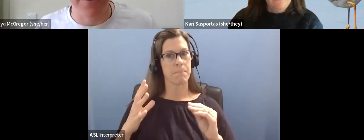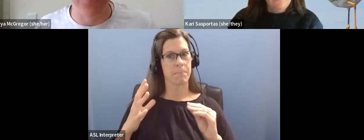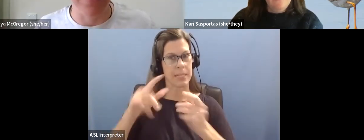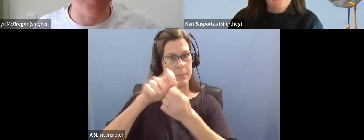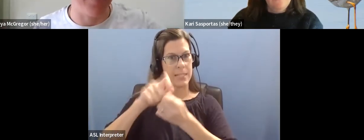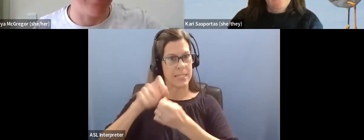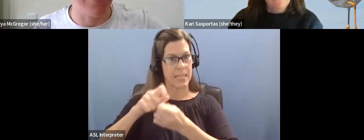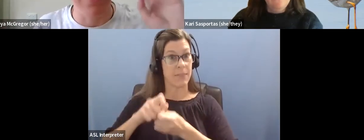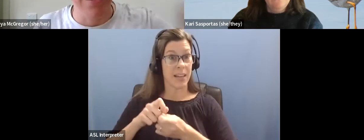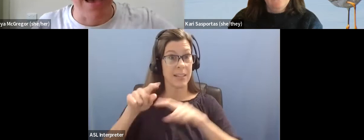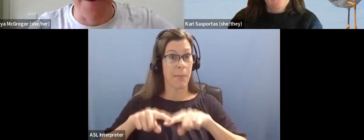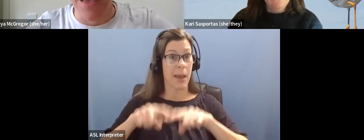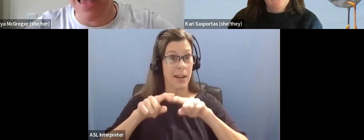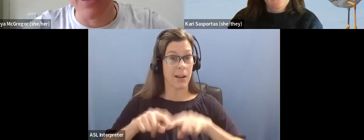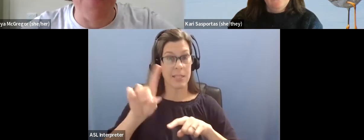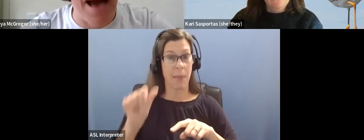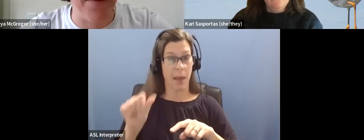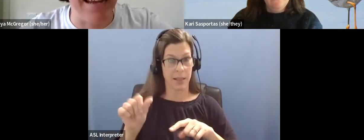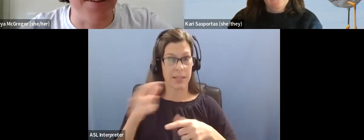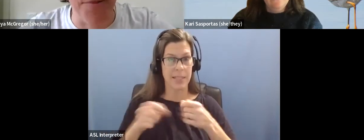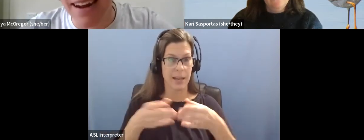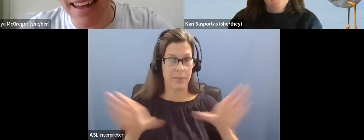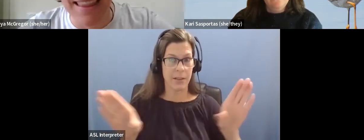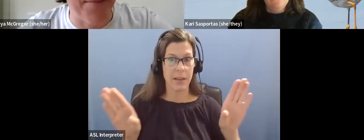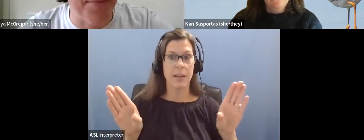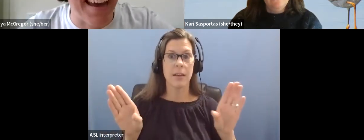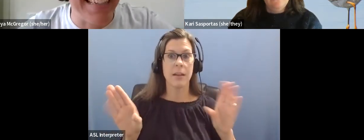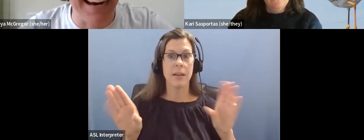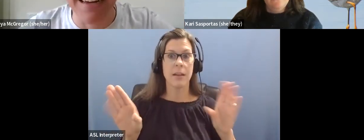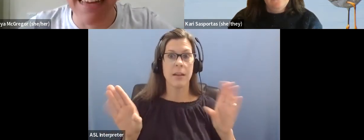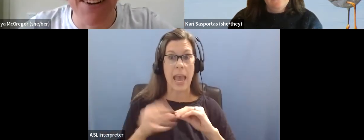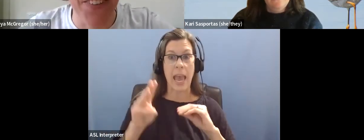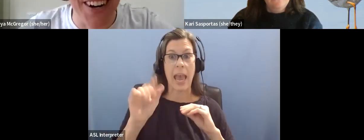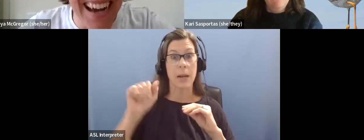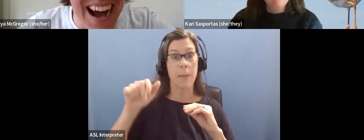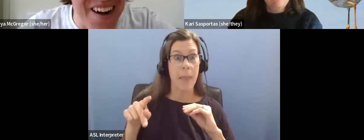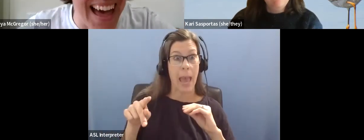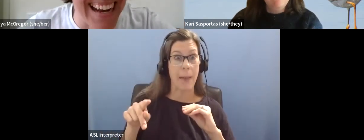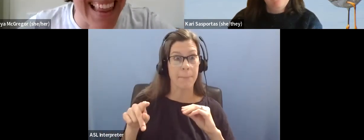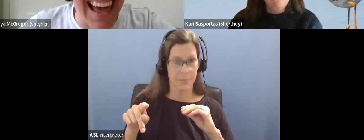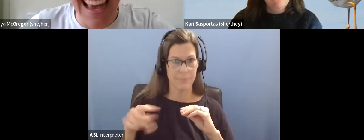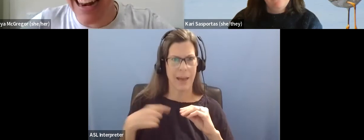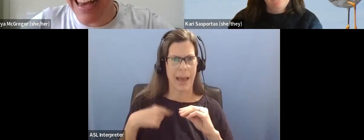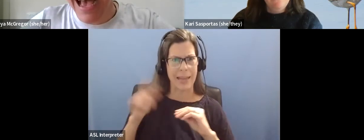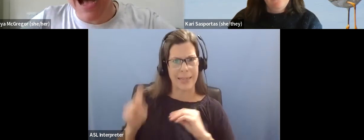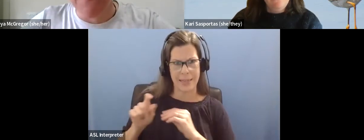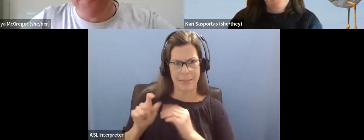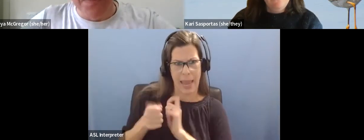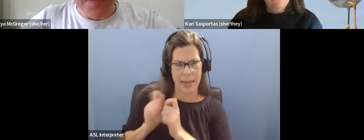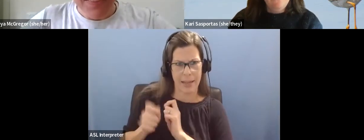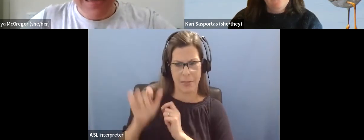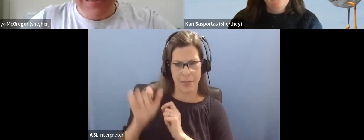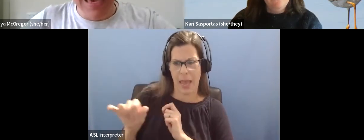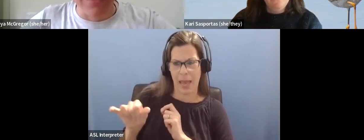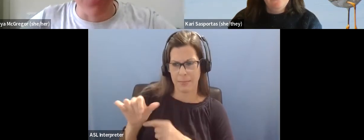folks with different disabilities and, um, adding a map. I need to go in and edit that web page. Carrie, thank you for, um, adding that and, um,